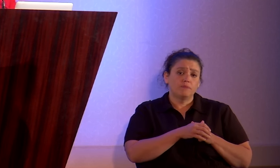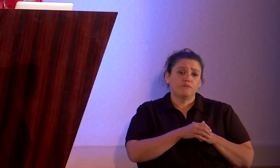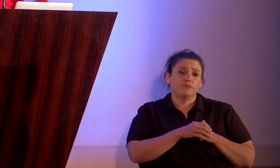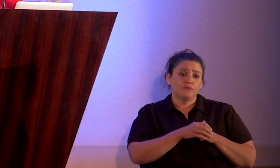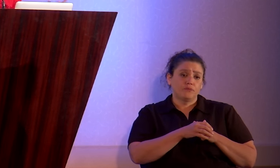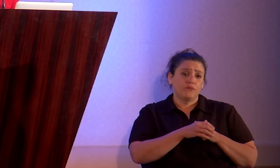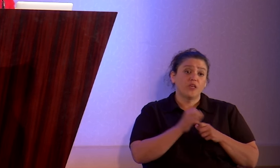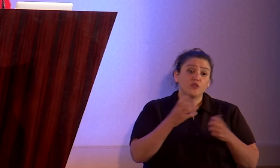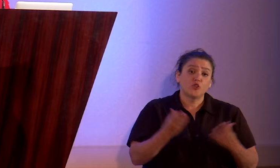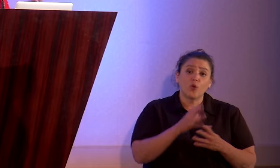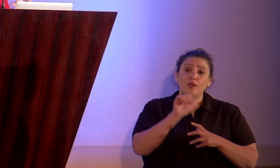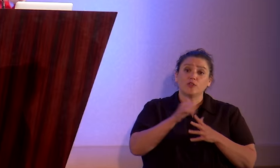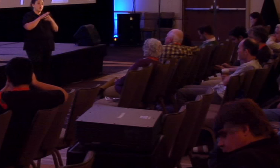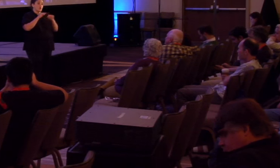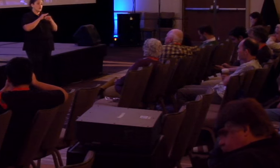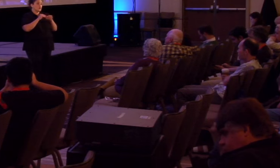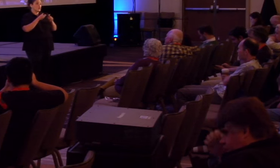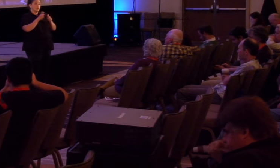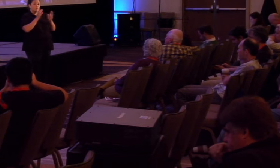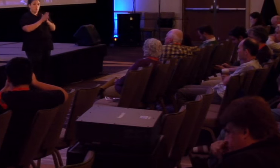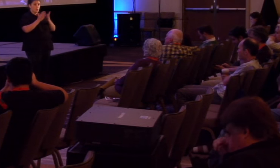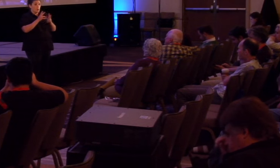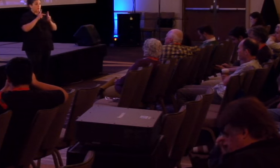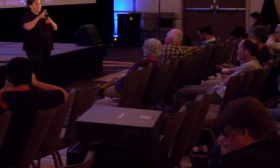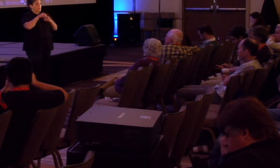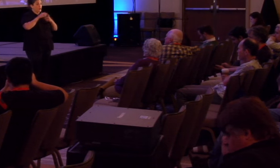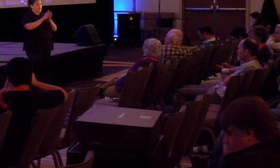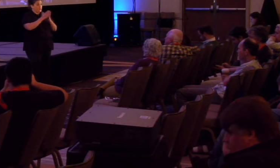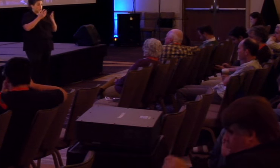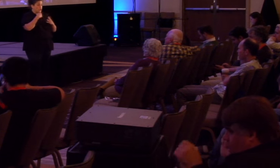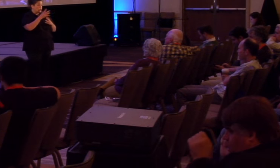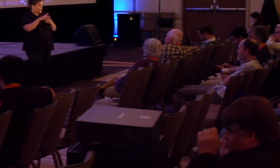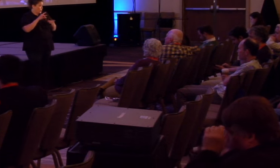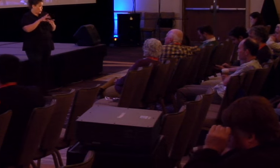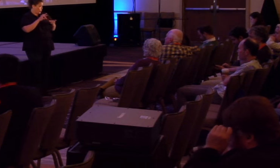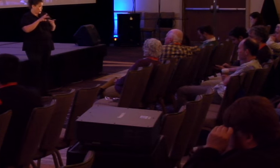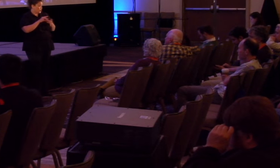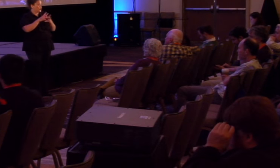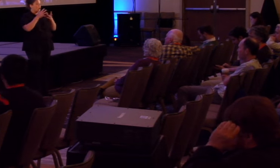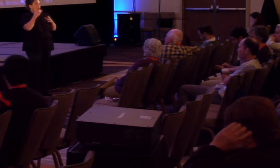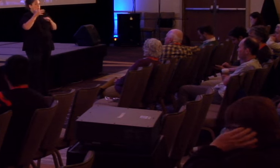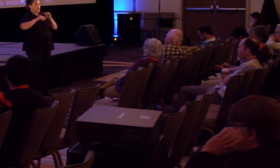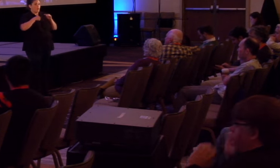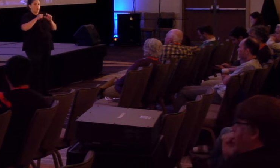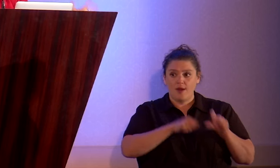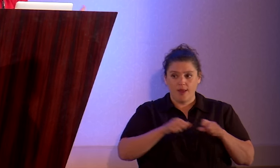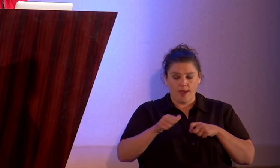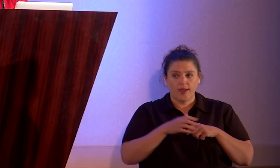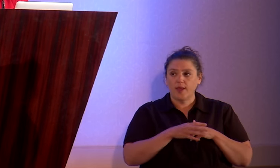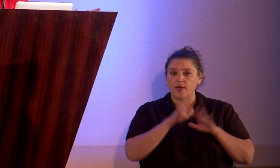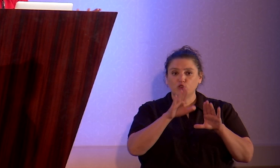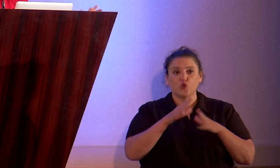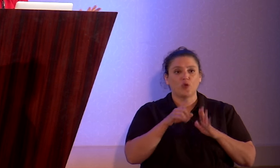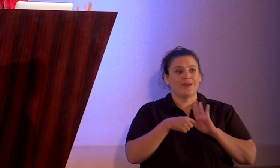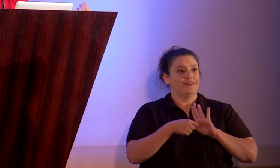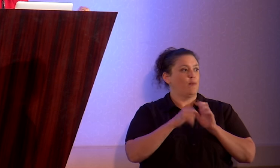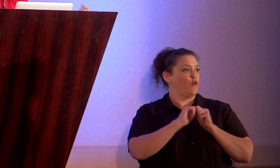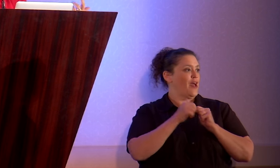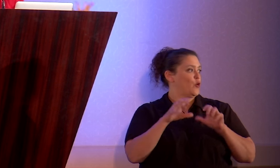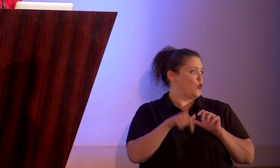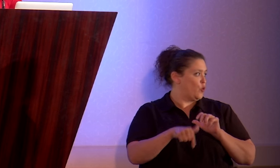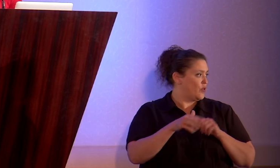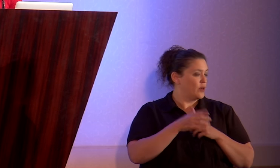So here's another story from the book. Again, people in this book tell the stories a lot of times much better than I can. It's a great example of how to do this.